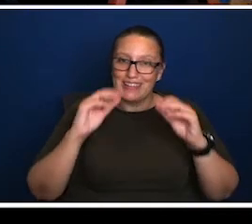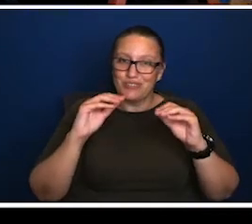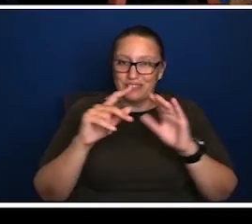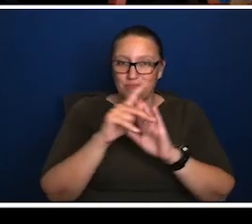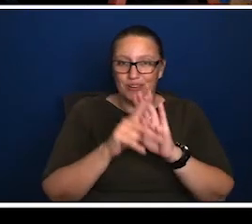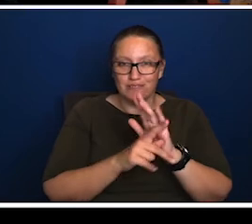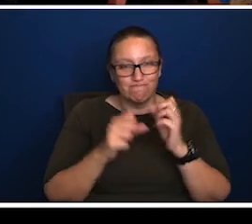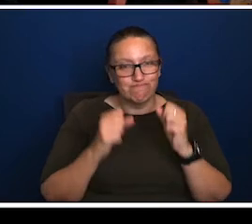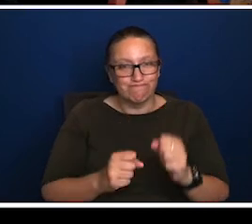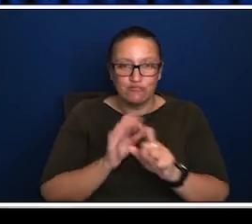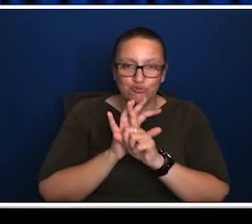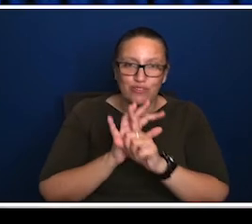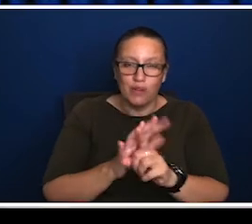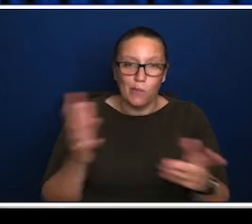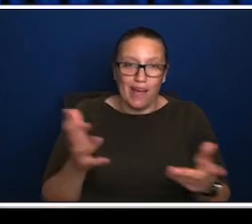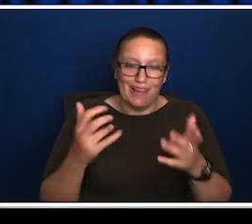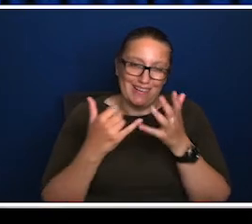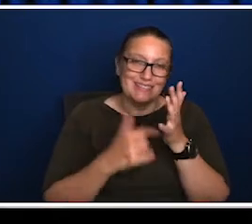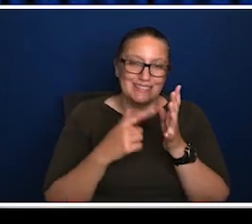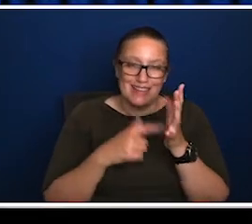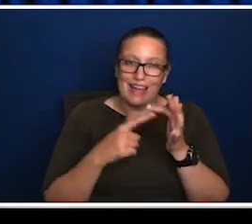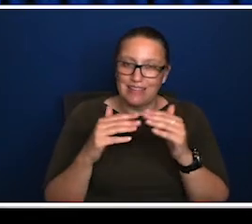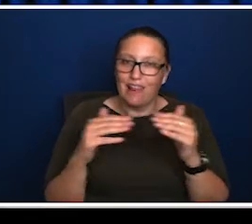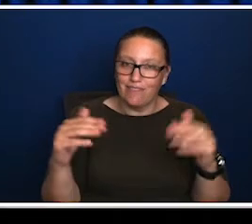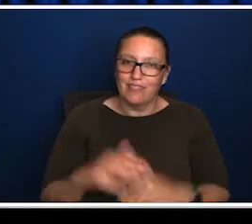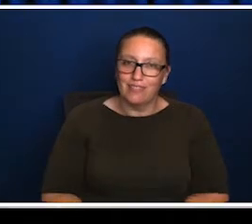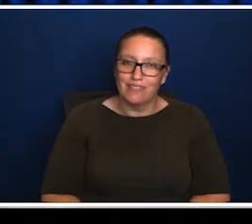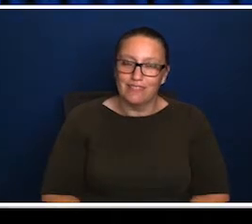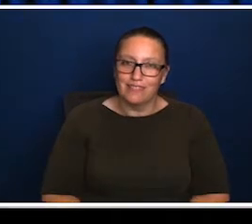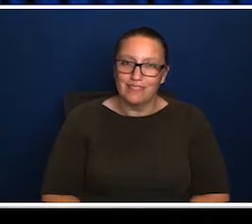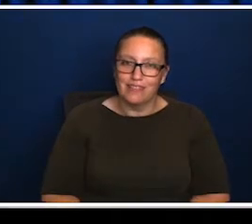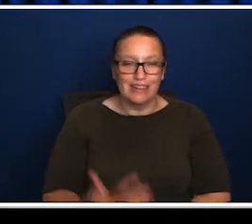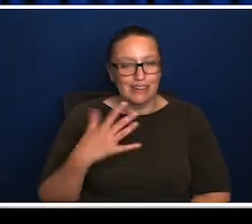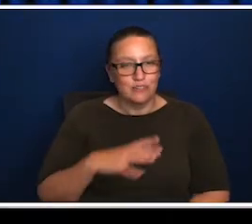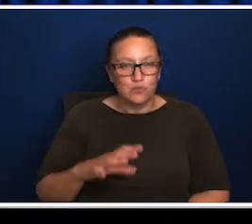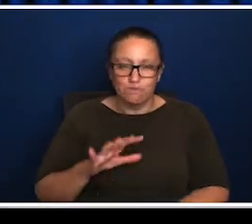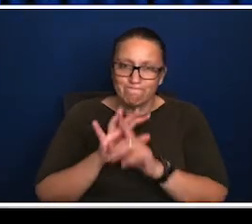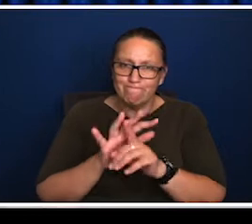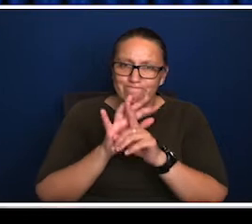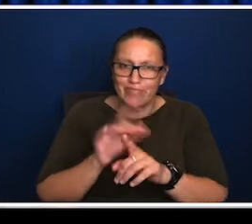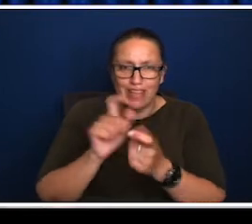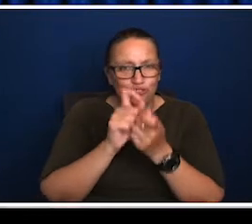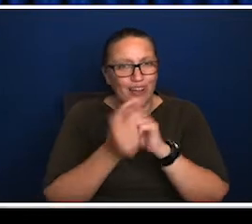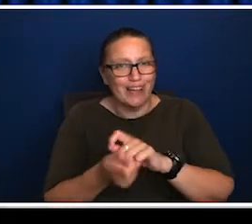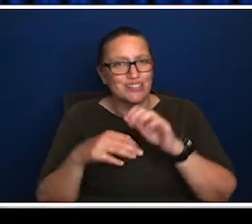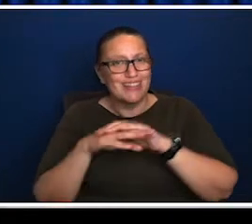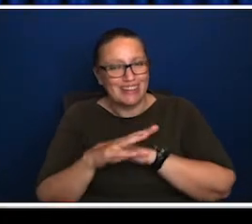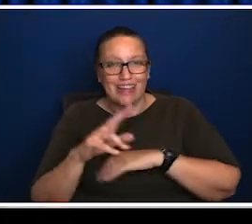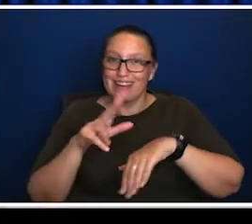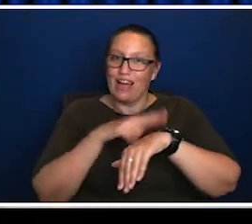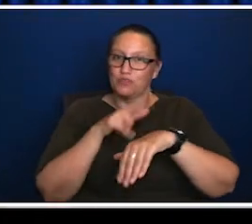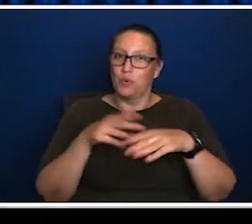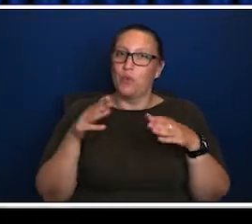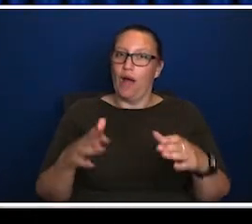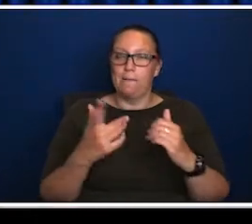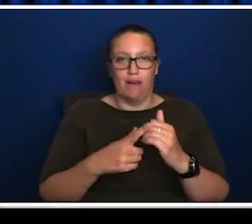But I think one of the wicked questions around that, as well as that a lot of education policy tends to be driven at a state level as well. So you need